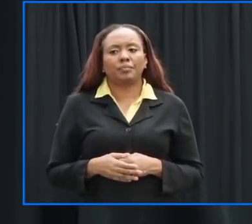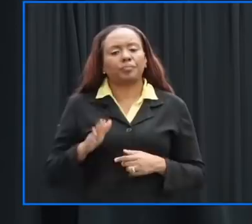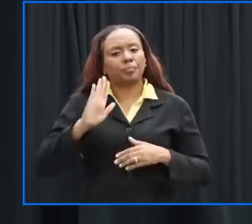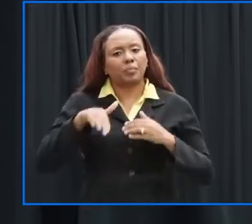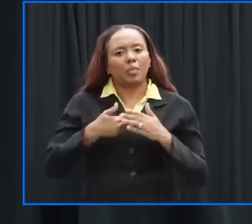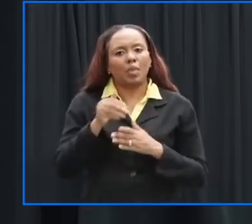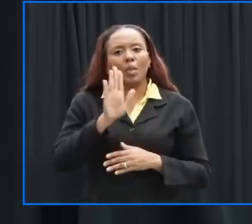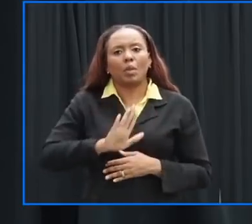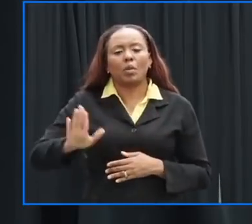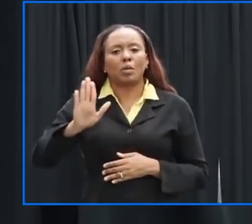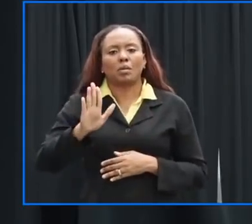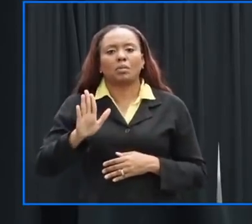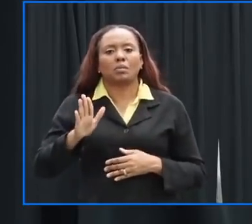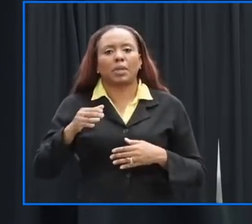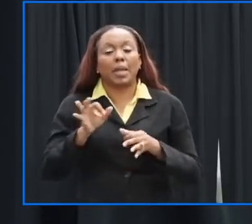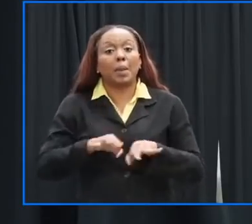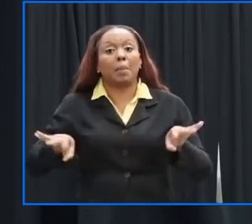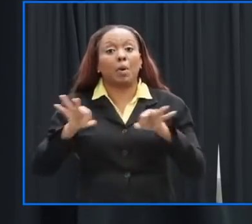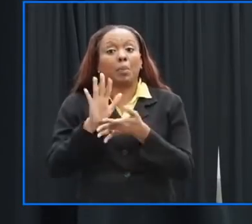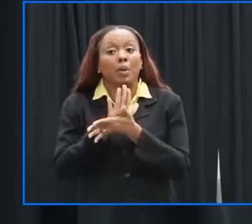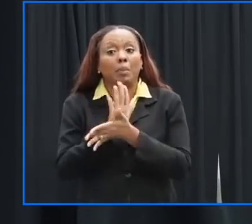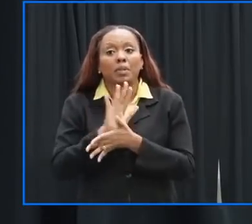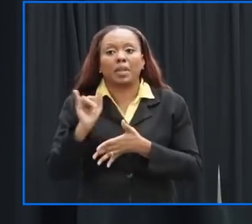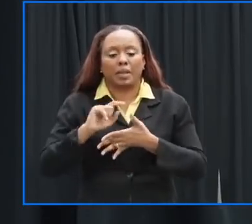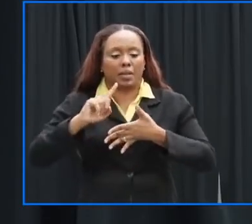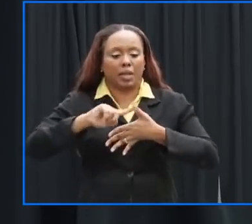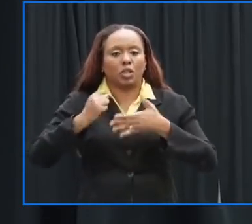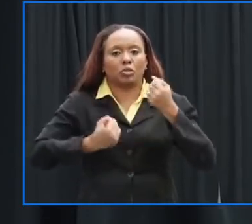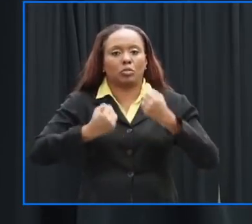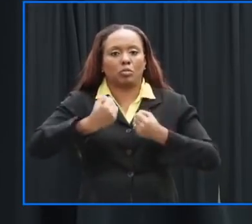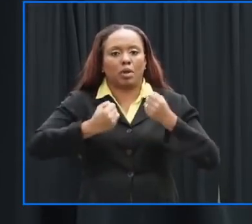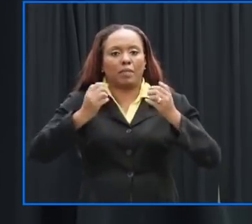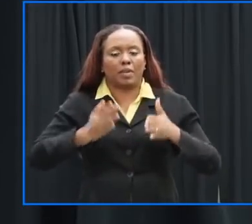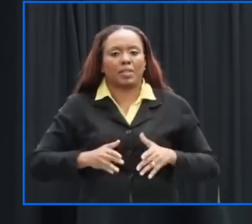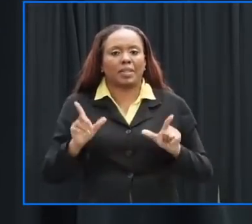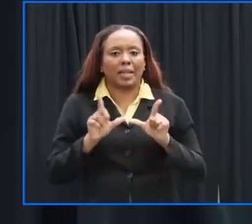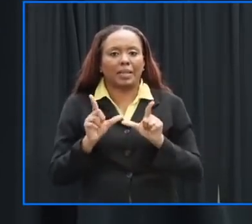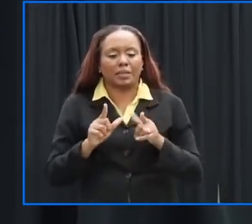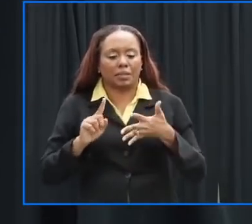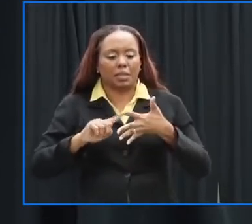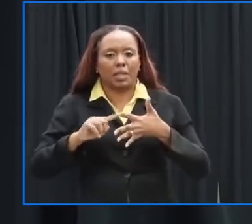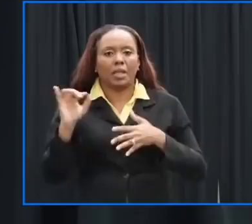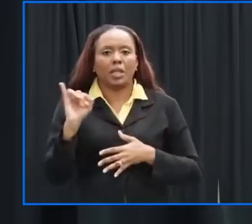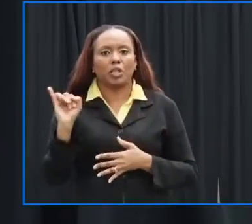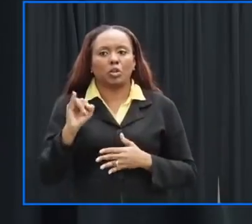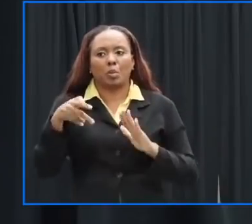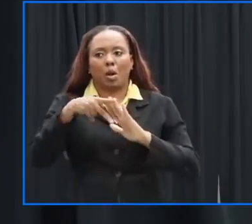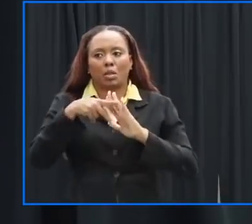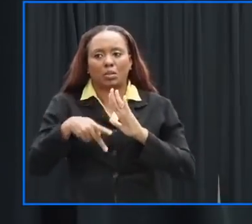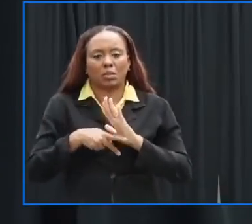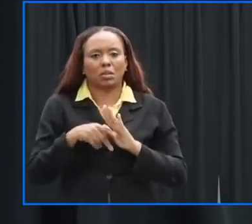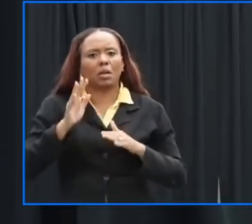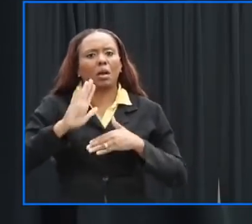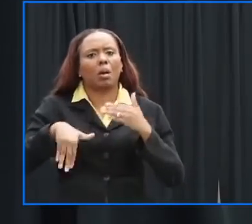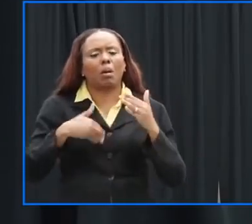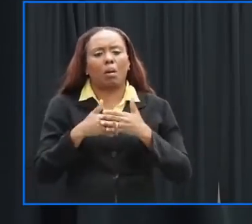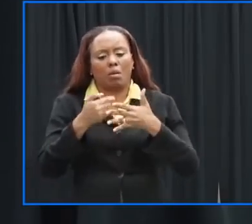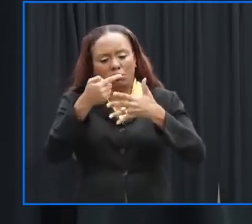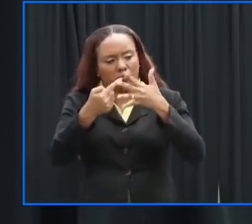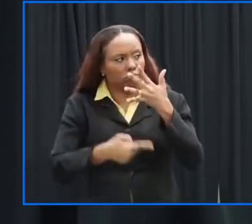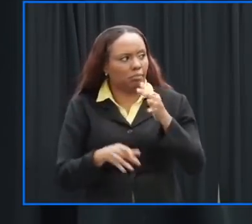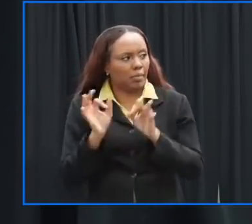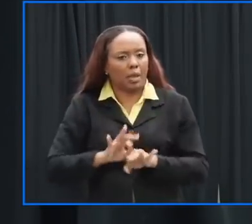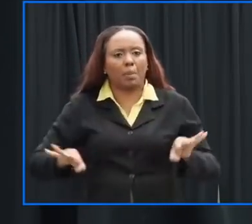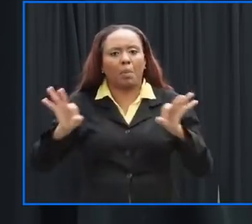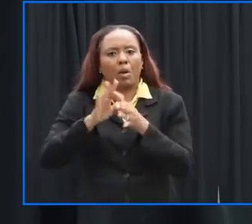want in terms of your driver's license your identification the insurance policies all of your important documents you would